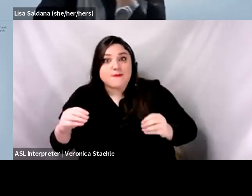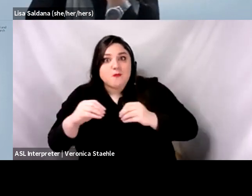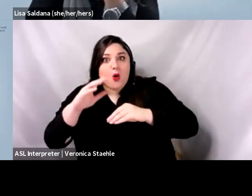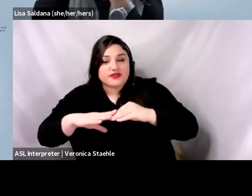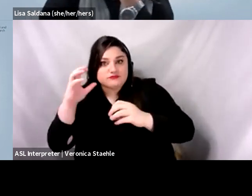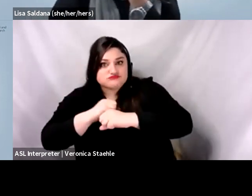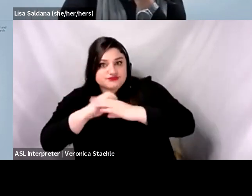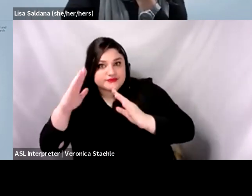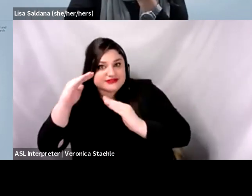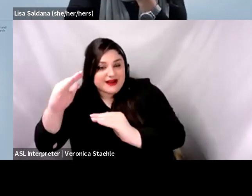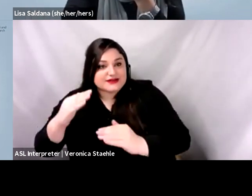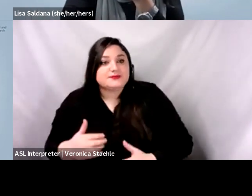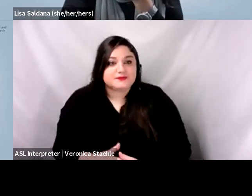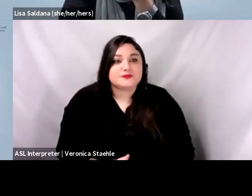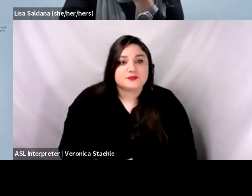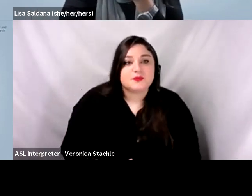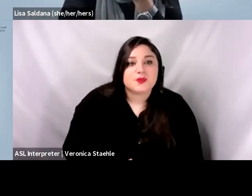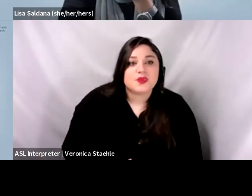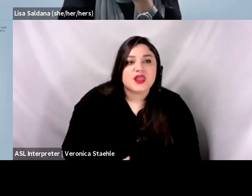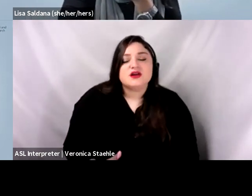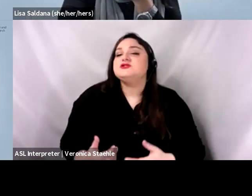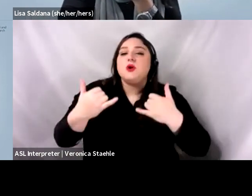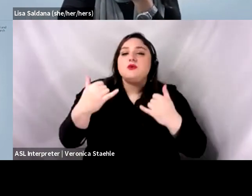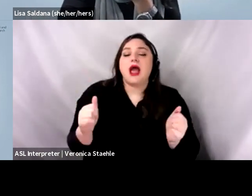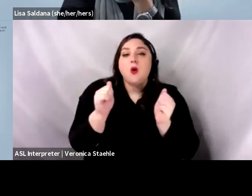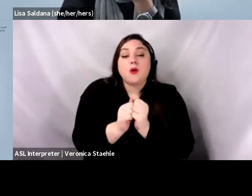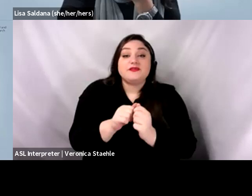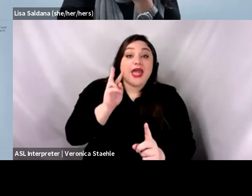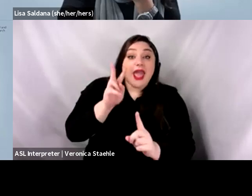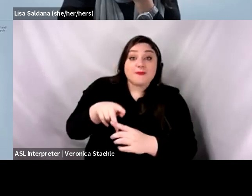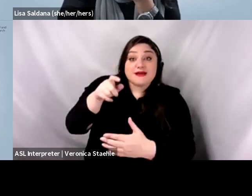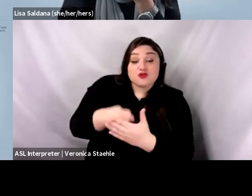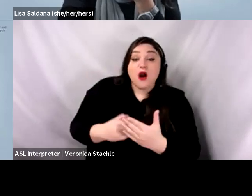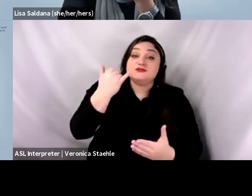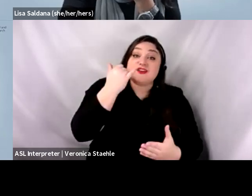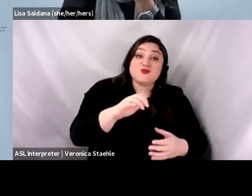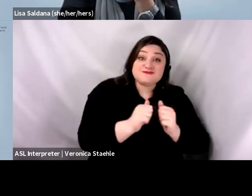replication studies looking at implementation costs, um, in other fields as well, that would be helpful.